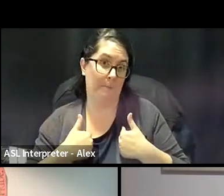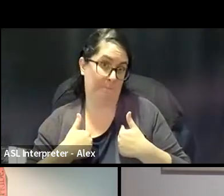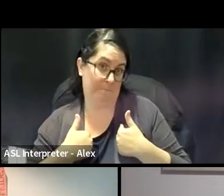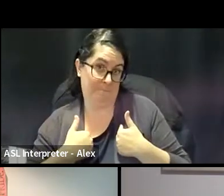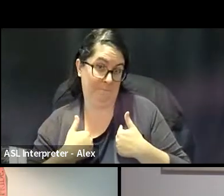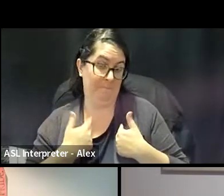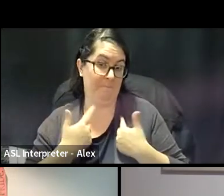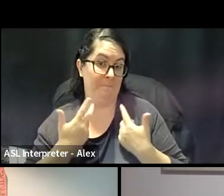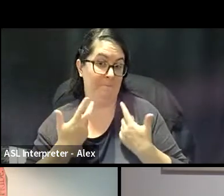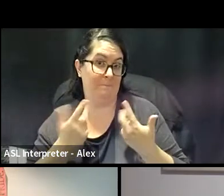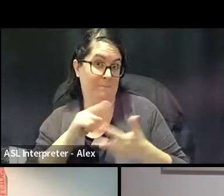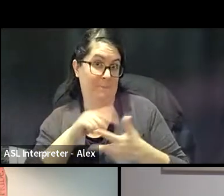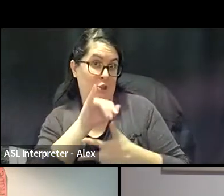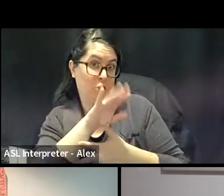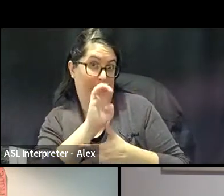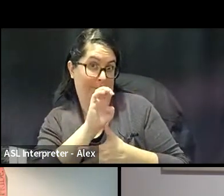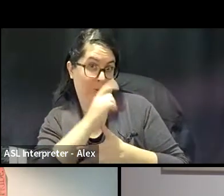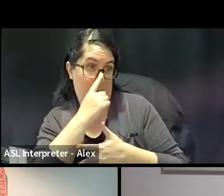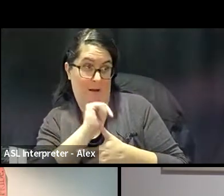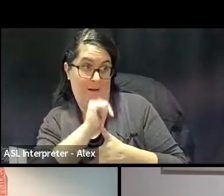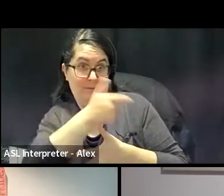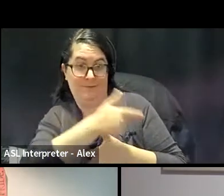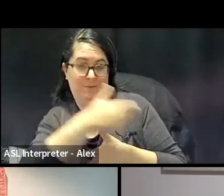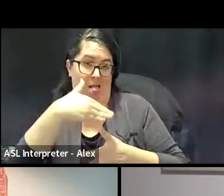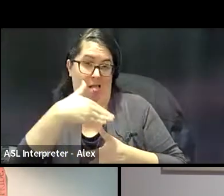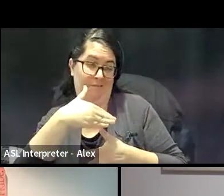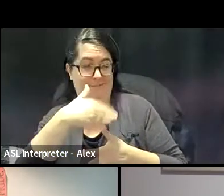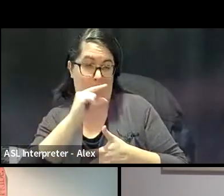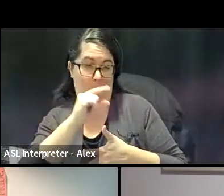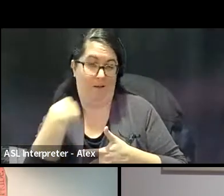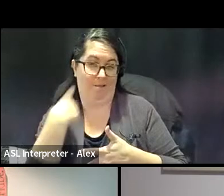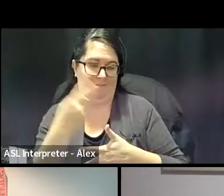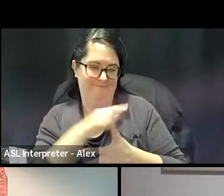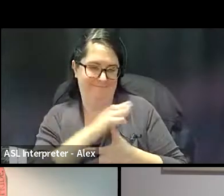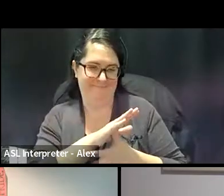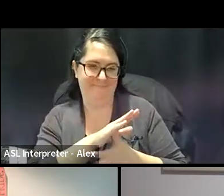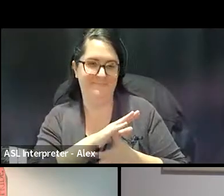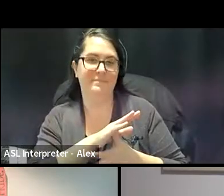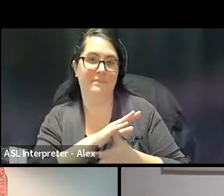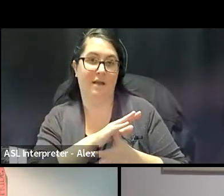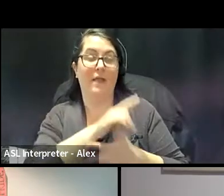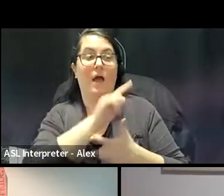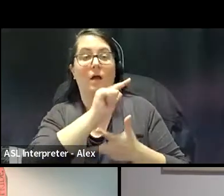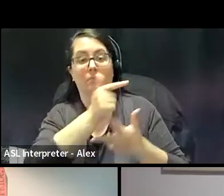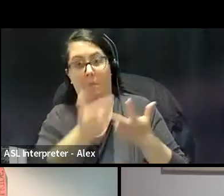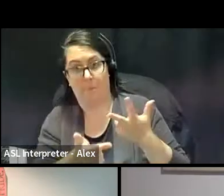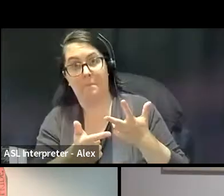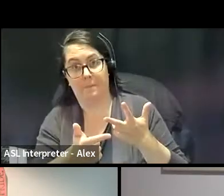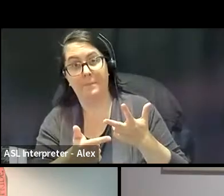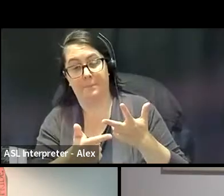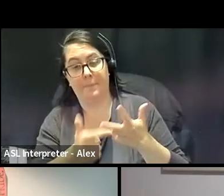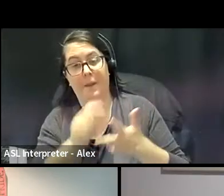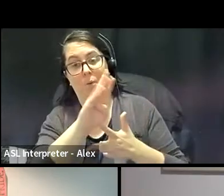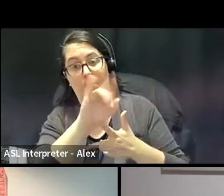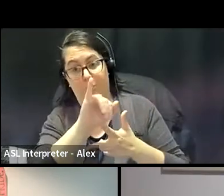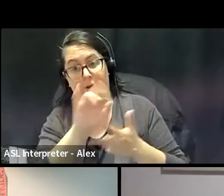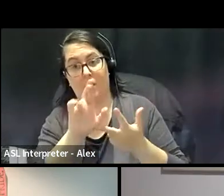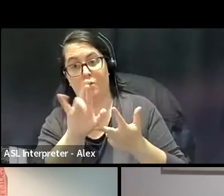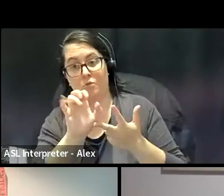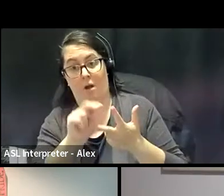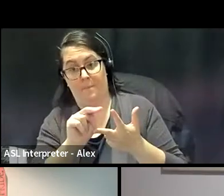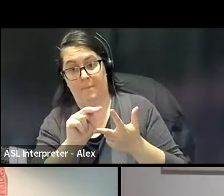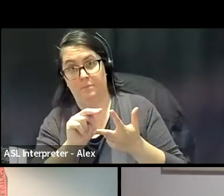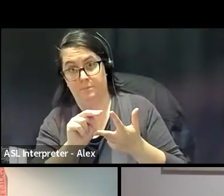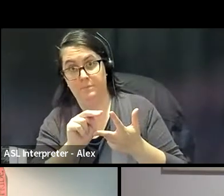um, I'll start with Jamie, since you haven't, you know, you haven't spoken, uh, with that. And I'll ask, um, Brianna and Robin to